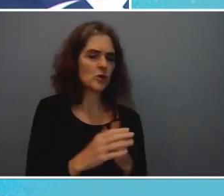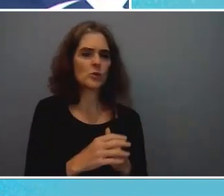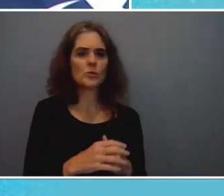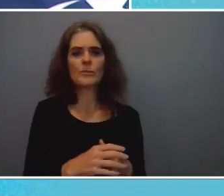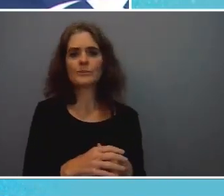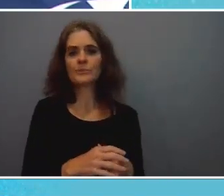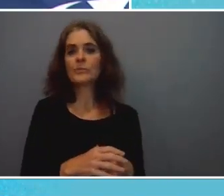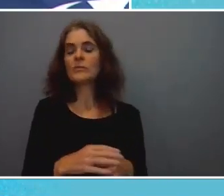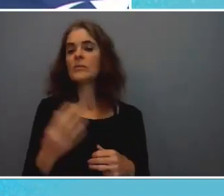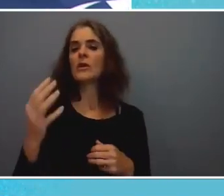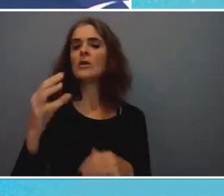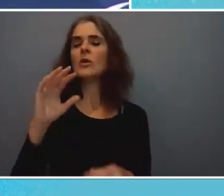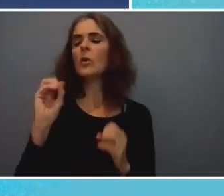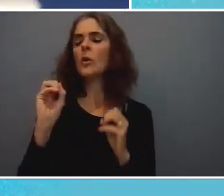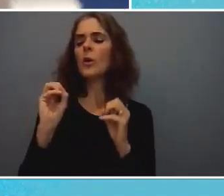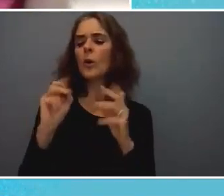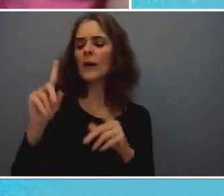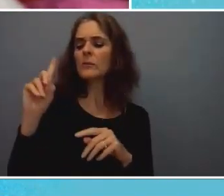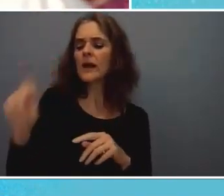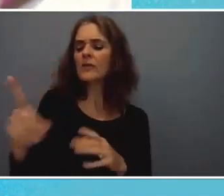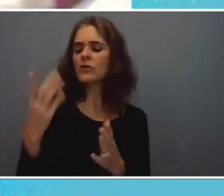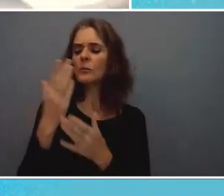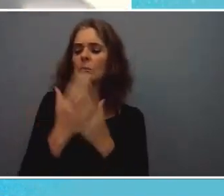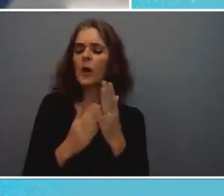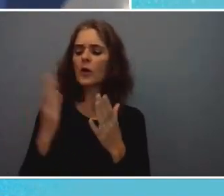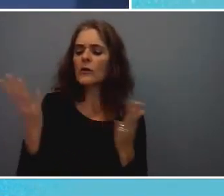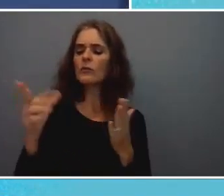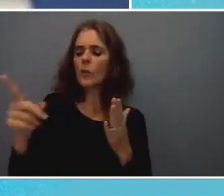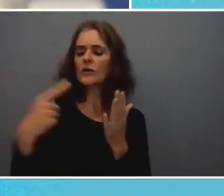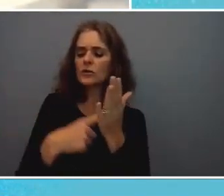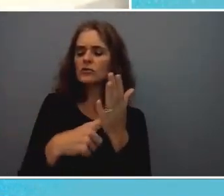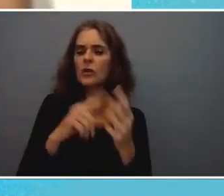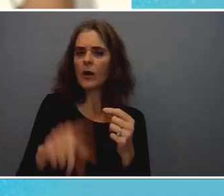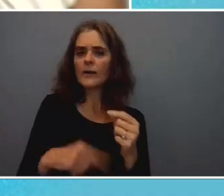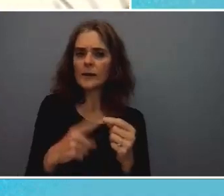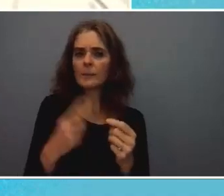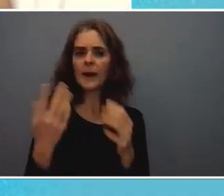part of what you're talking about of course is that there are those who have